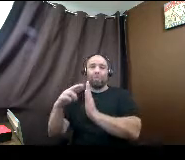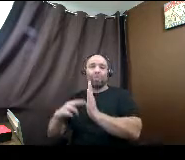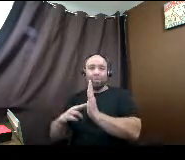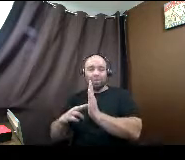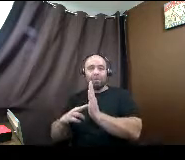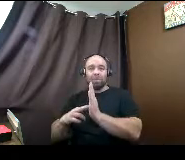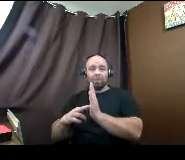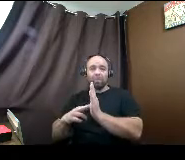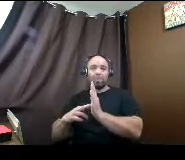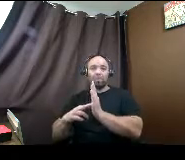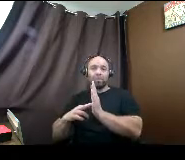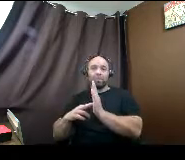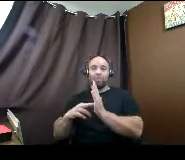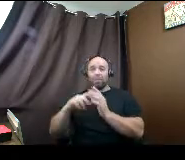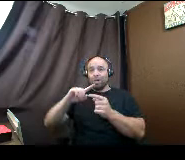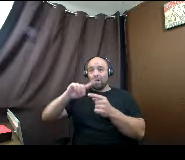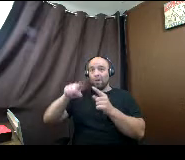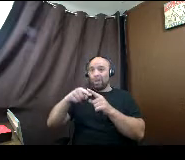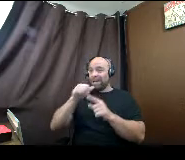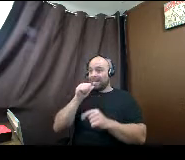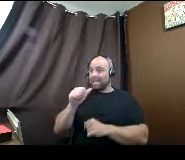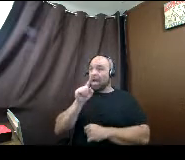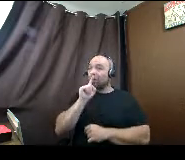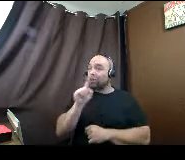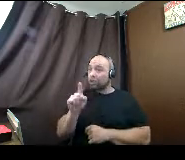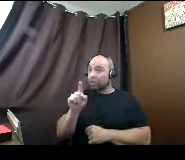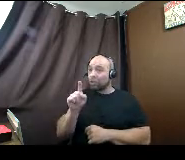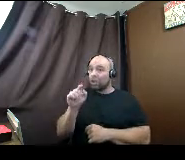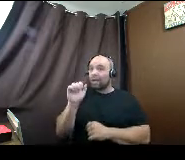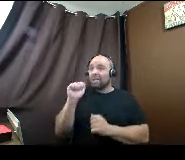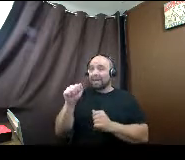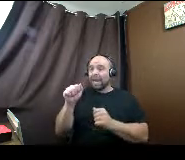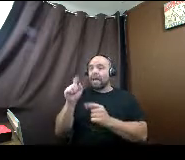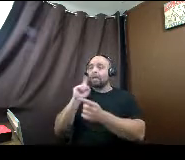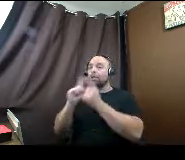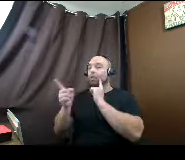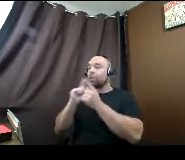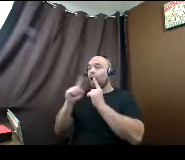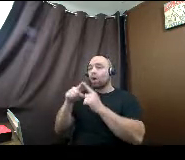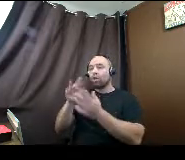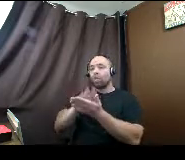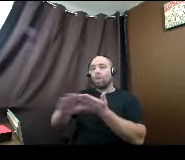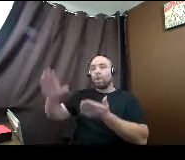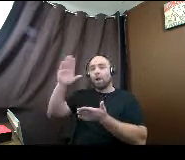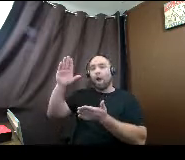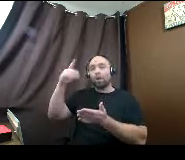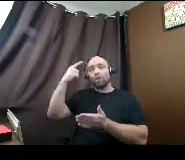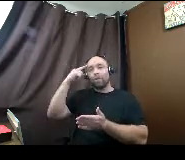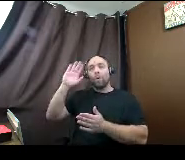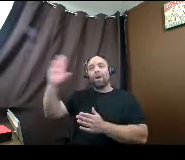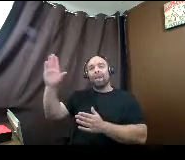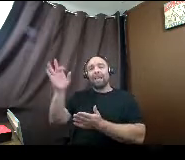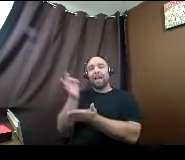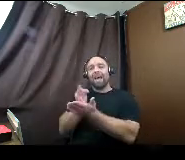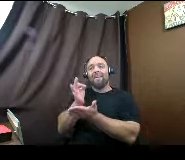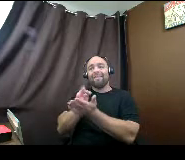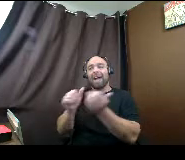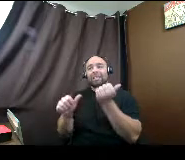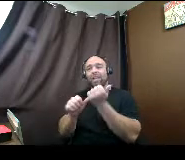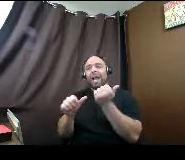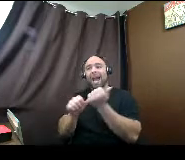And when in doubt, you can always talk to I would talk to the college for the for their financial aid experts there.